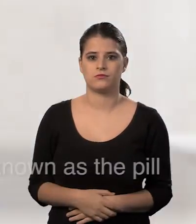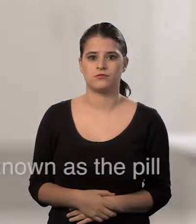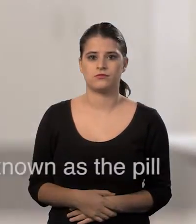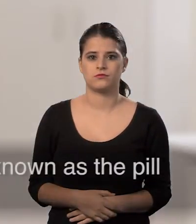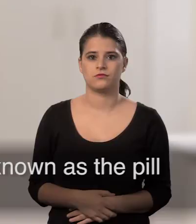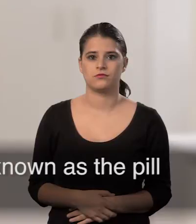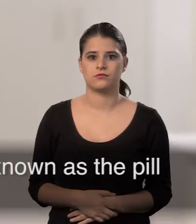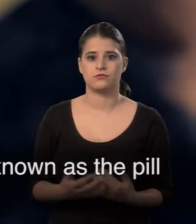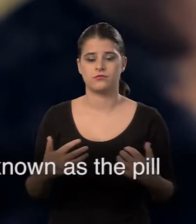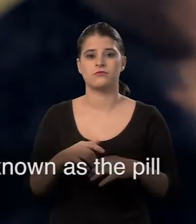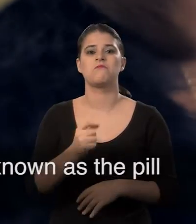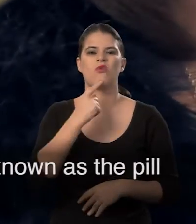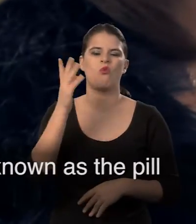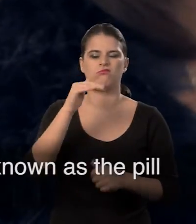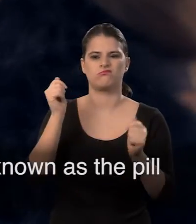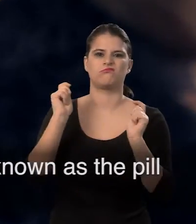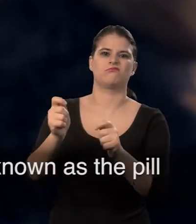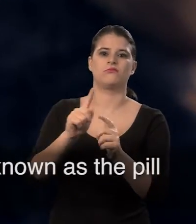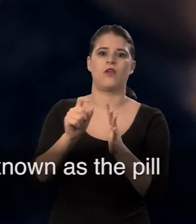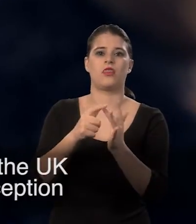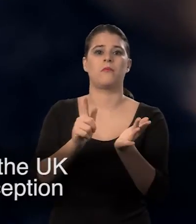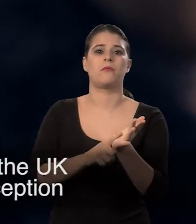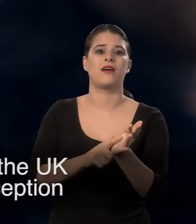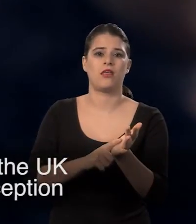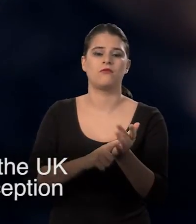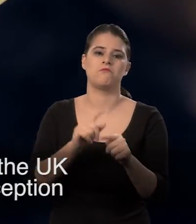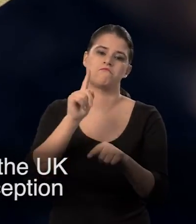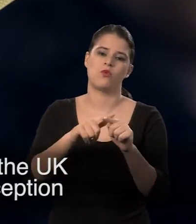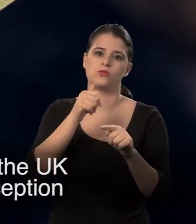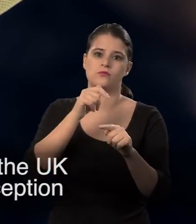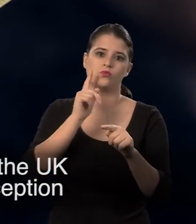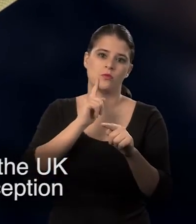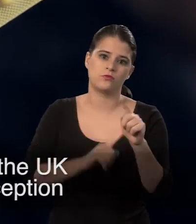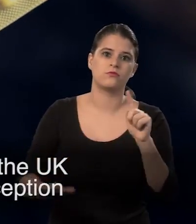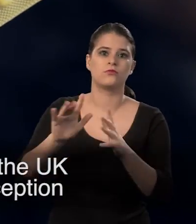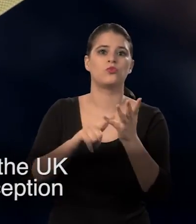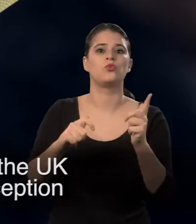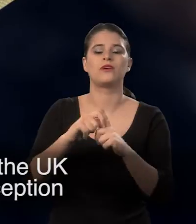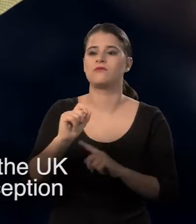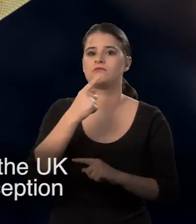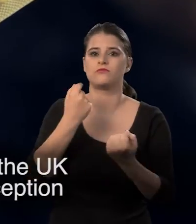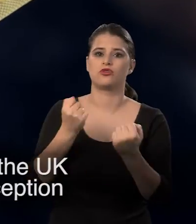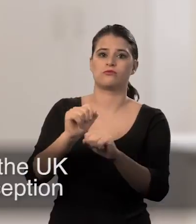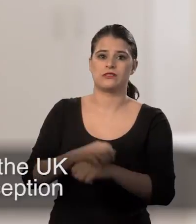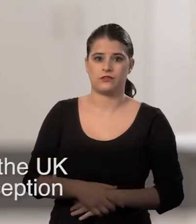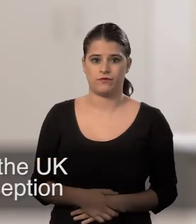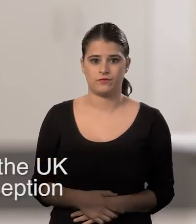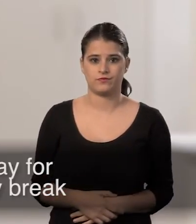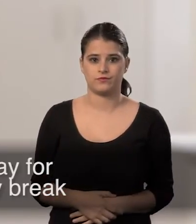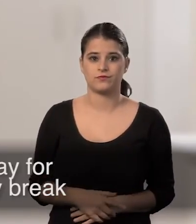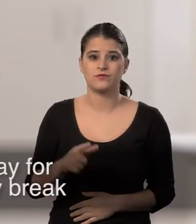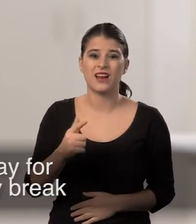The combined pill, or more commonly known as the pill, which is what most women in the UK currently use for their contraception.